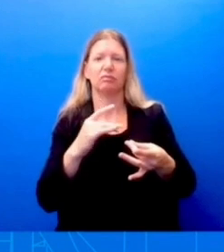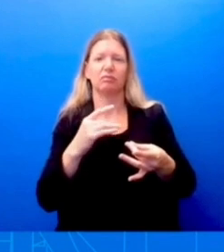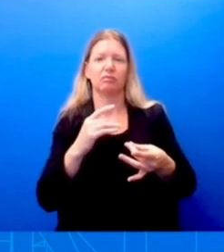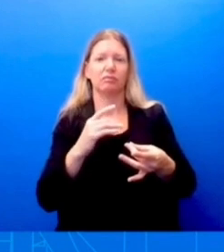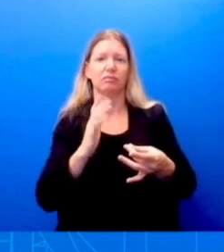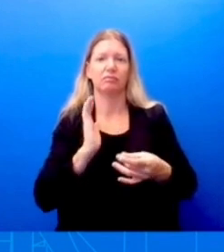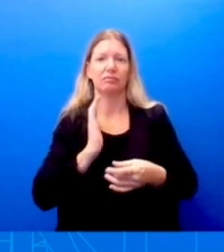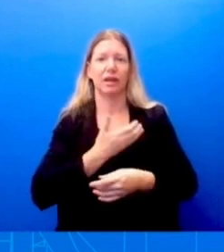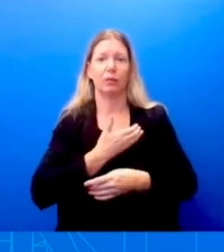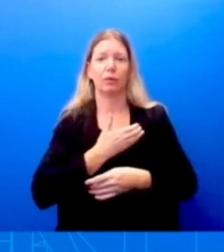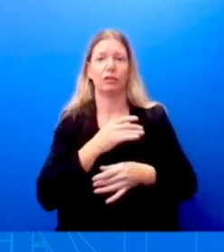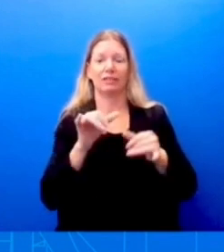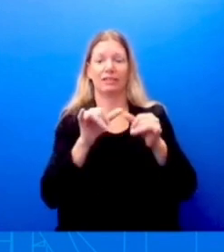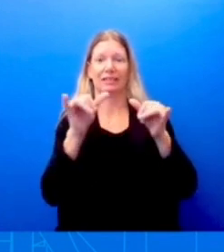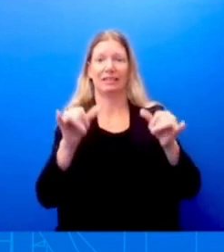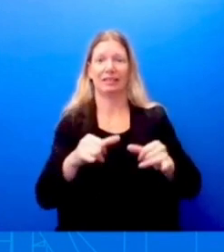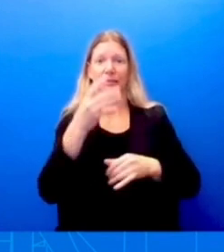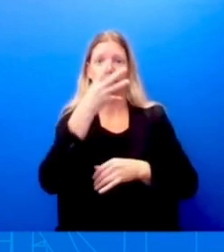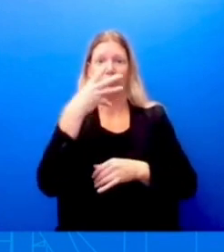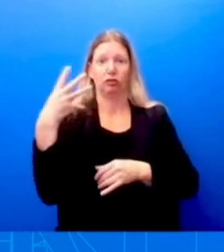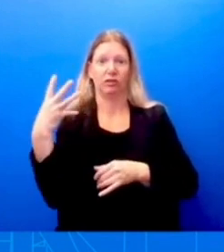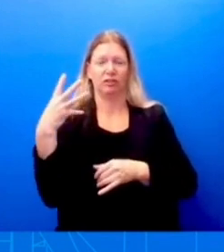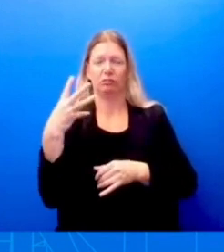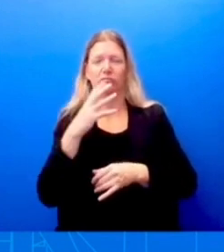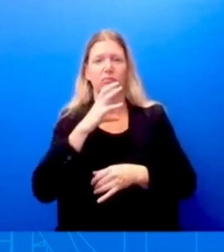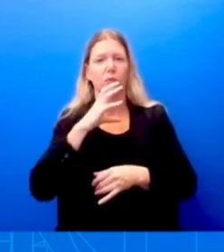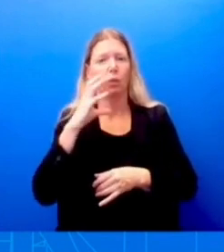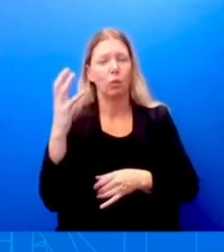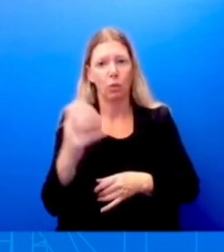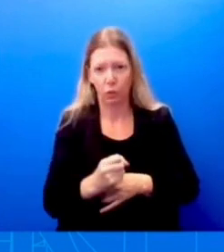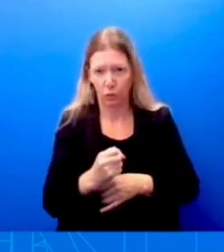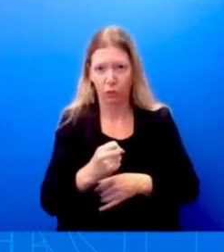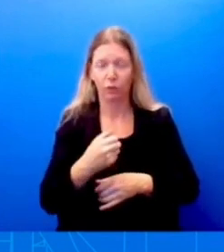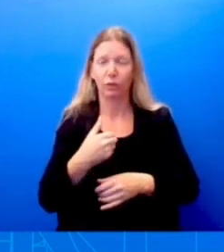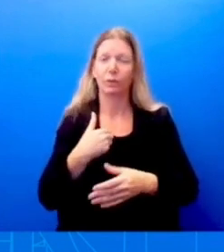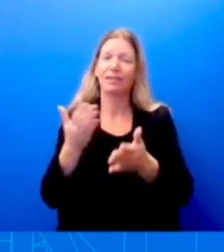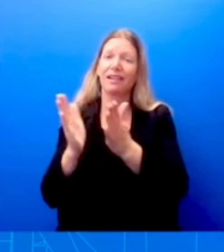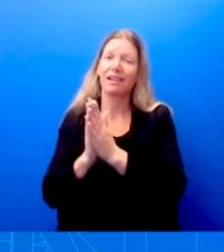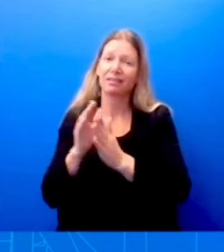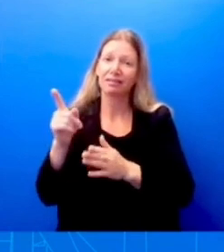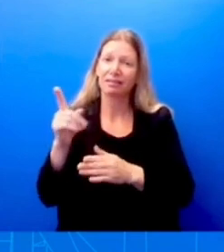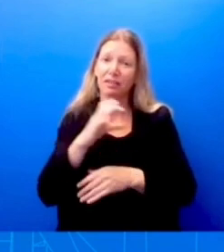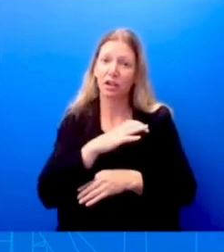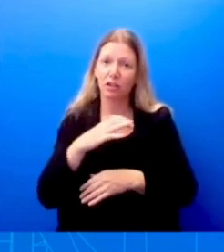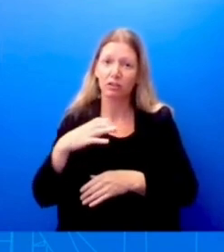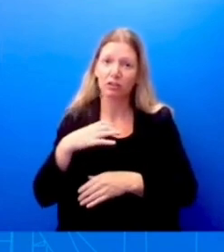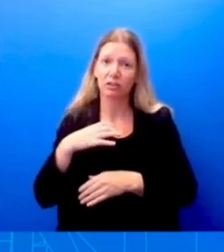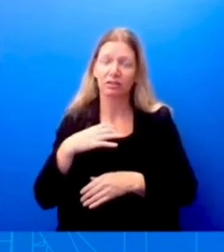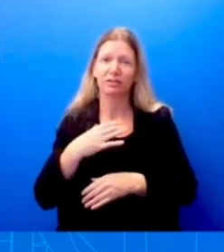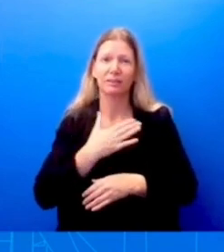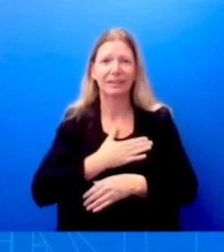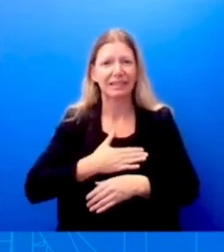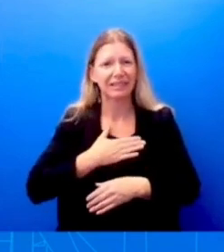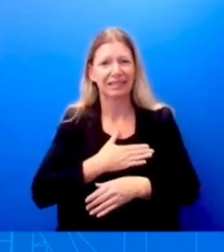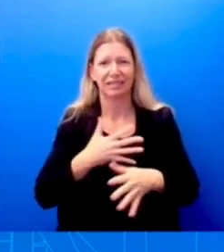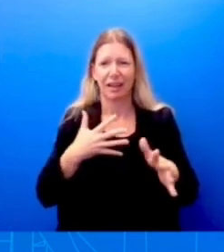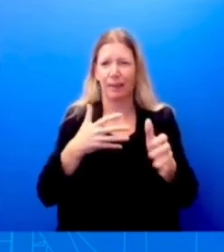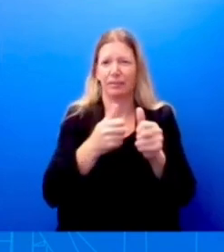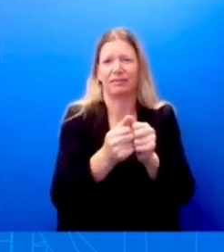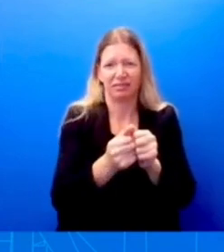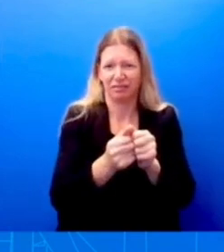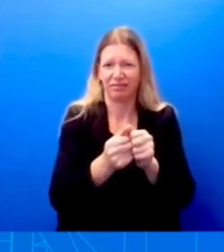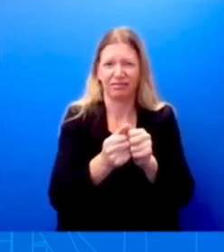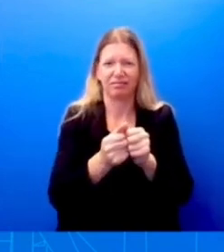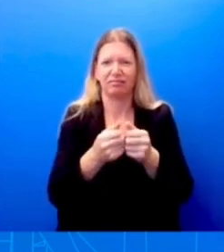our woefully outdated immigration system. We've been very clear on that, including, including the temporary visa programs that